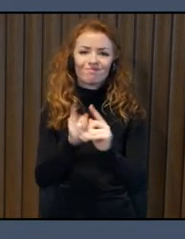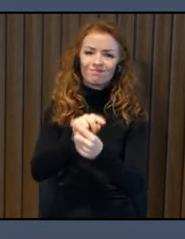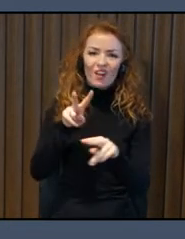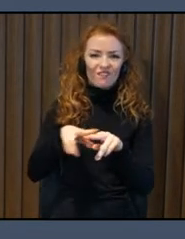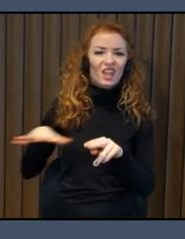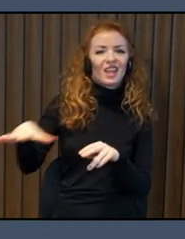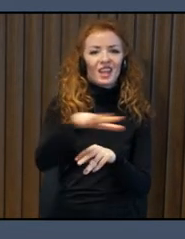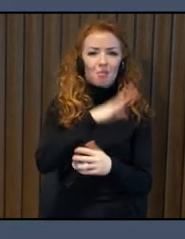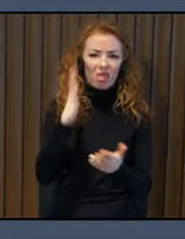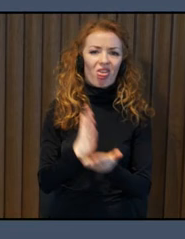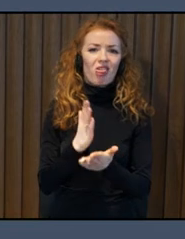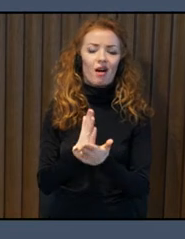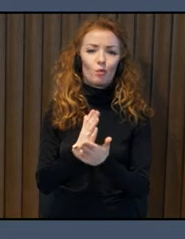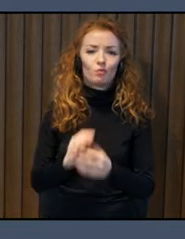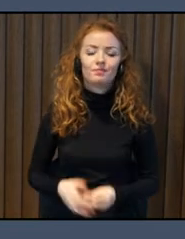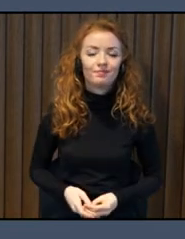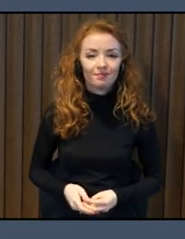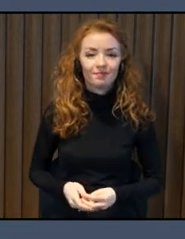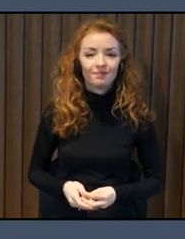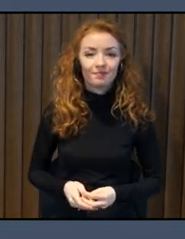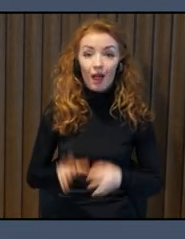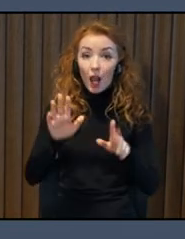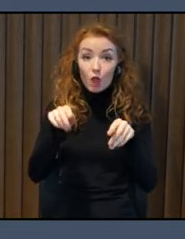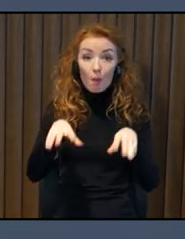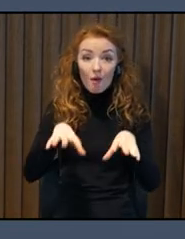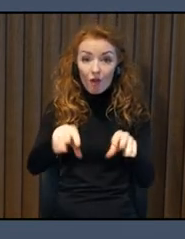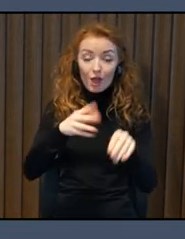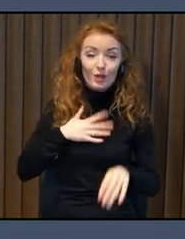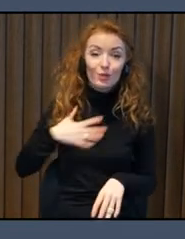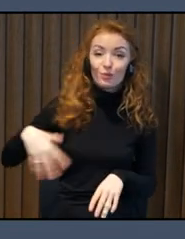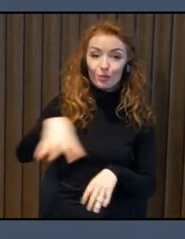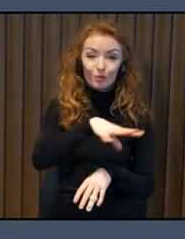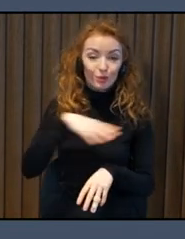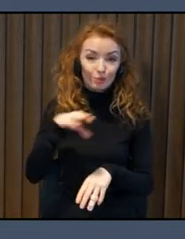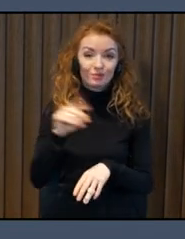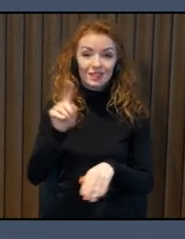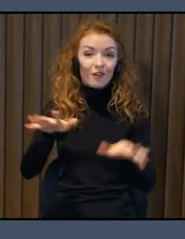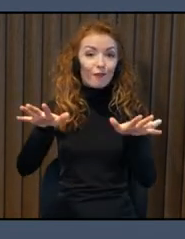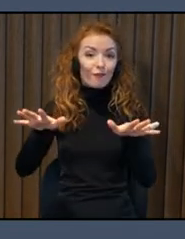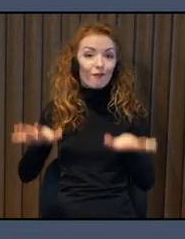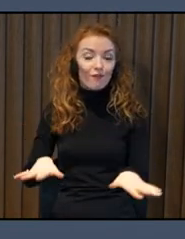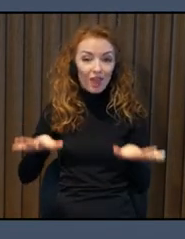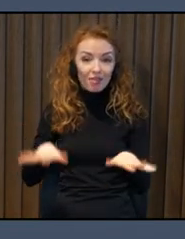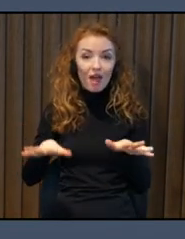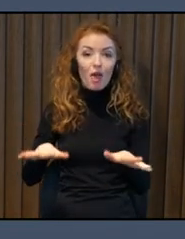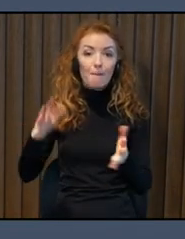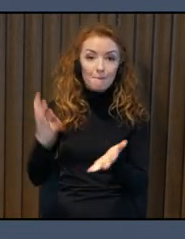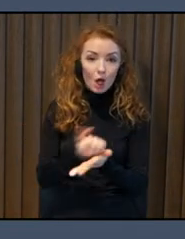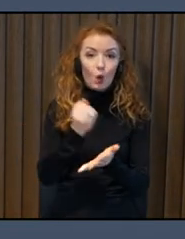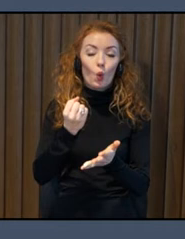And to do this, we have a local accessibility award with the goal to